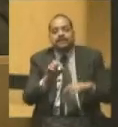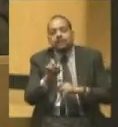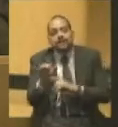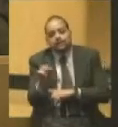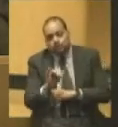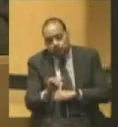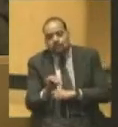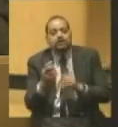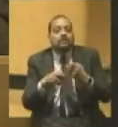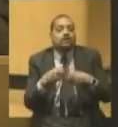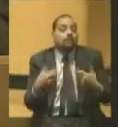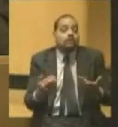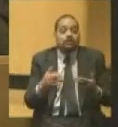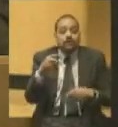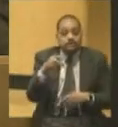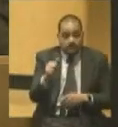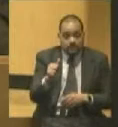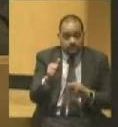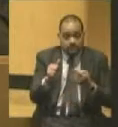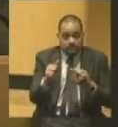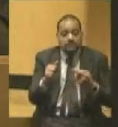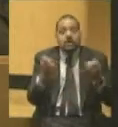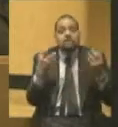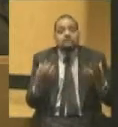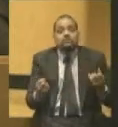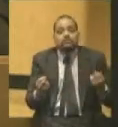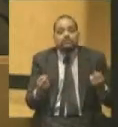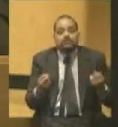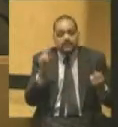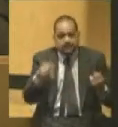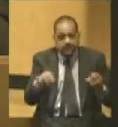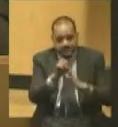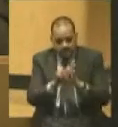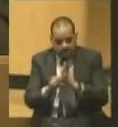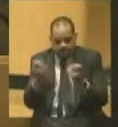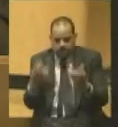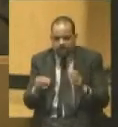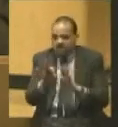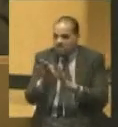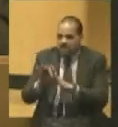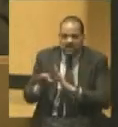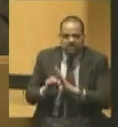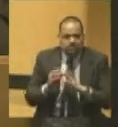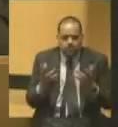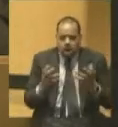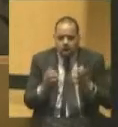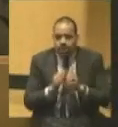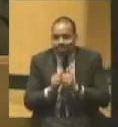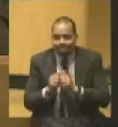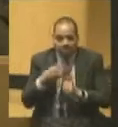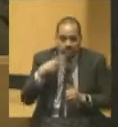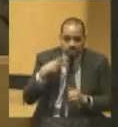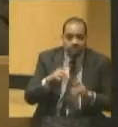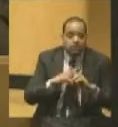Pennsylvania, that this state had many possible nominees, eager nominees, in fact, seeking the office. But they